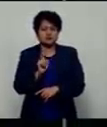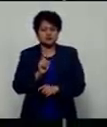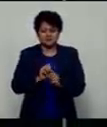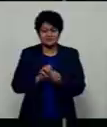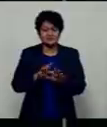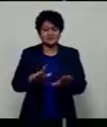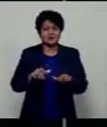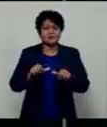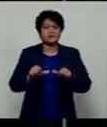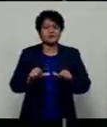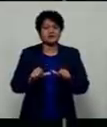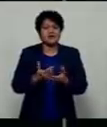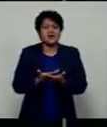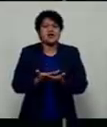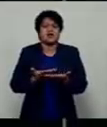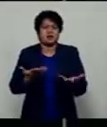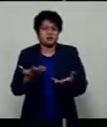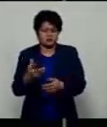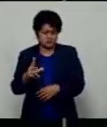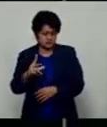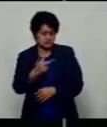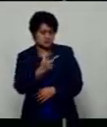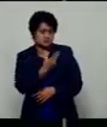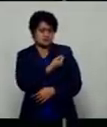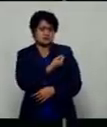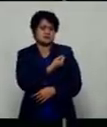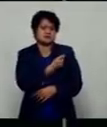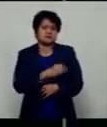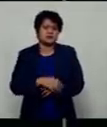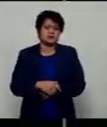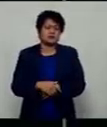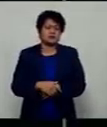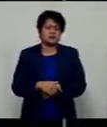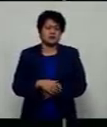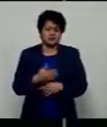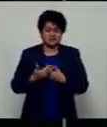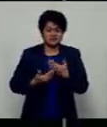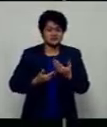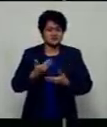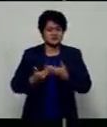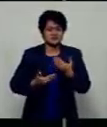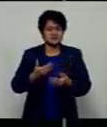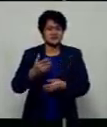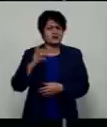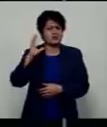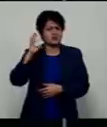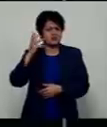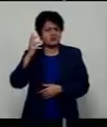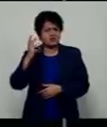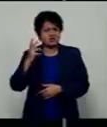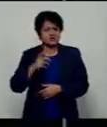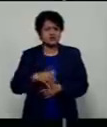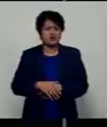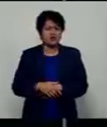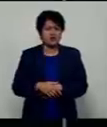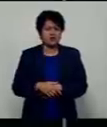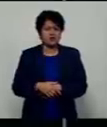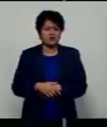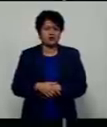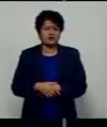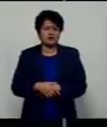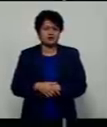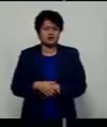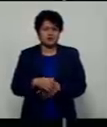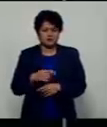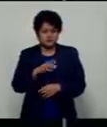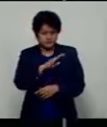of COVID-19 is to get vaccinated. While speaking on Radio Fiji 1's Nanonda Paraminista program, Baini